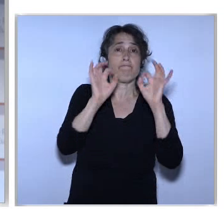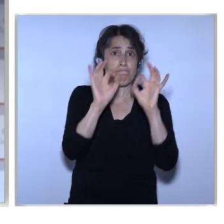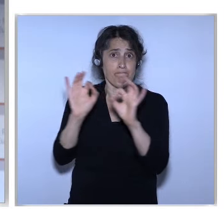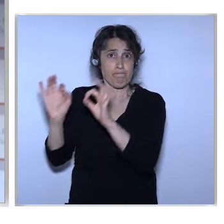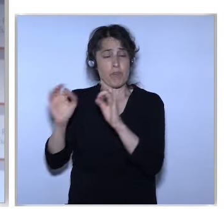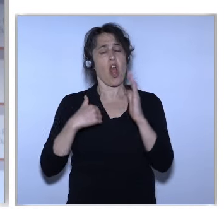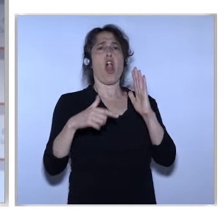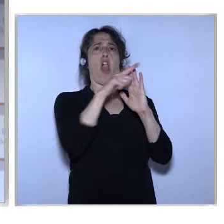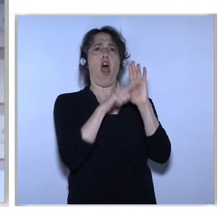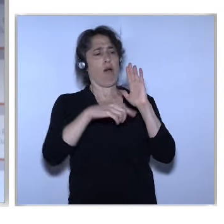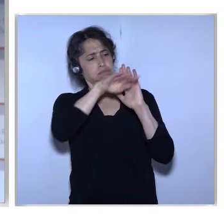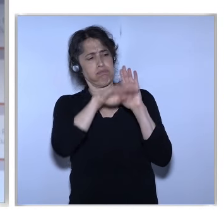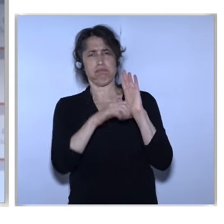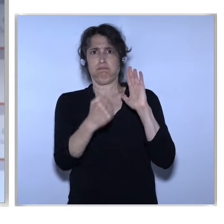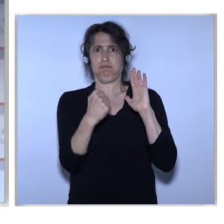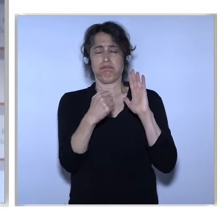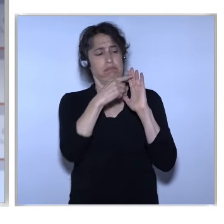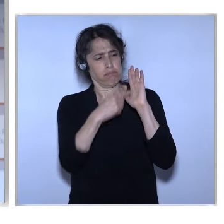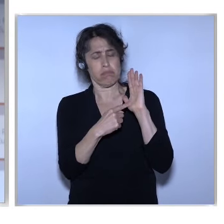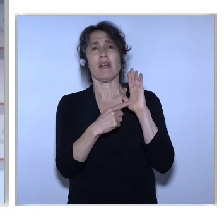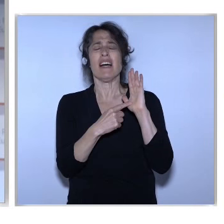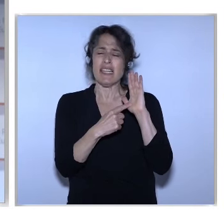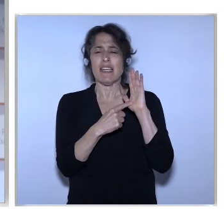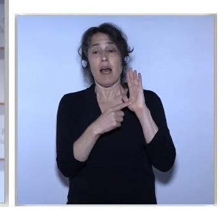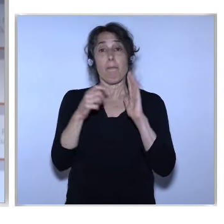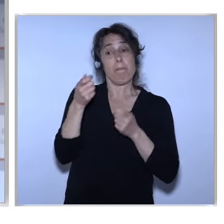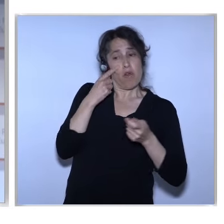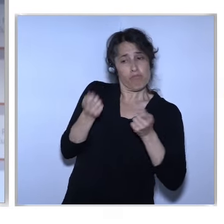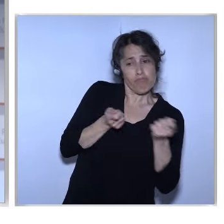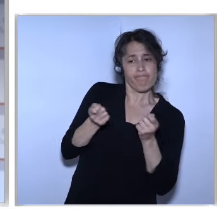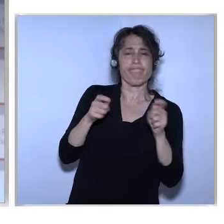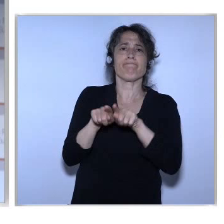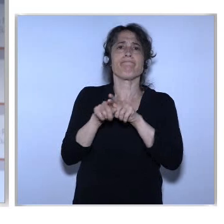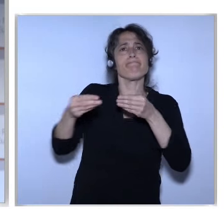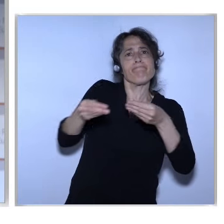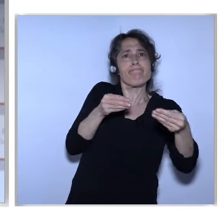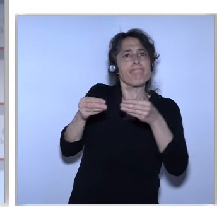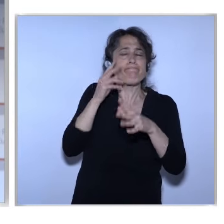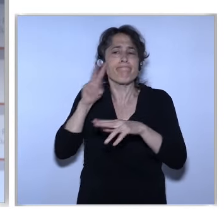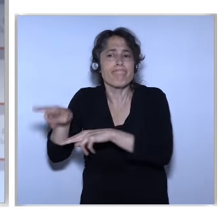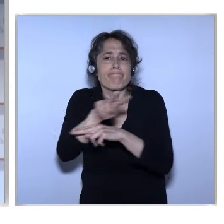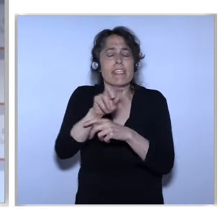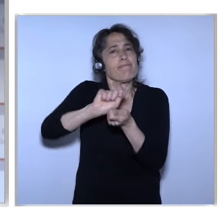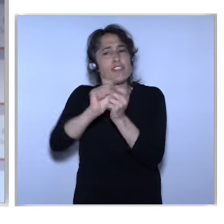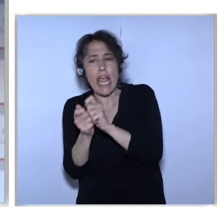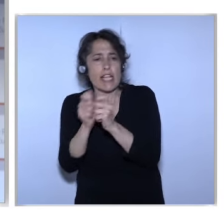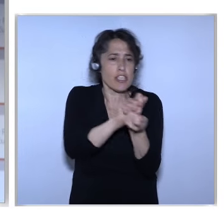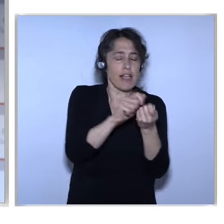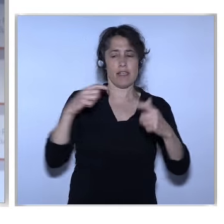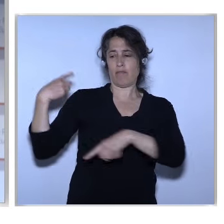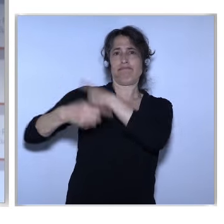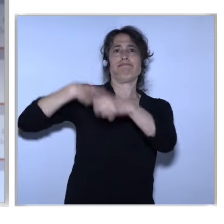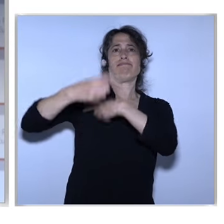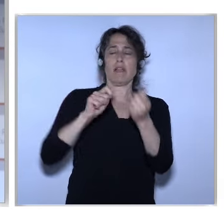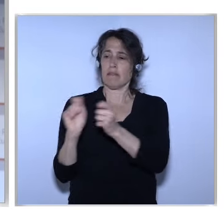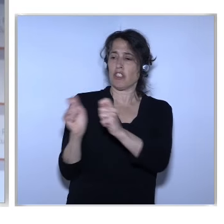Because fixed rules can be counterproductive The implementation of the